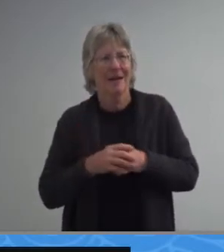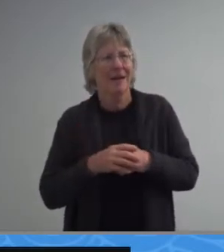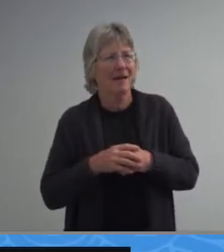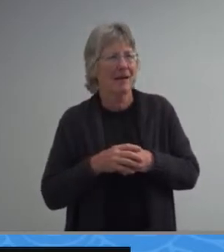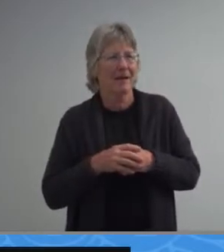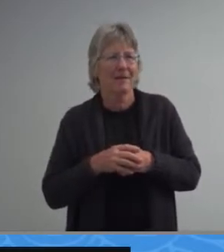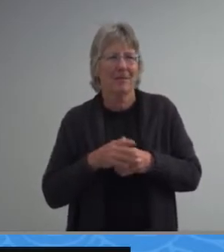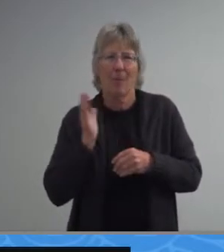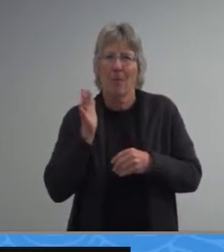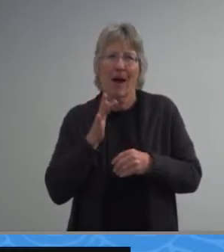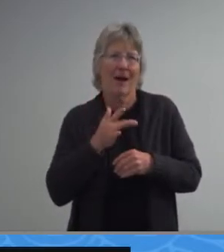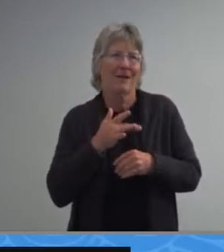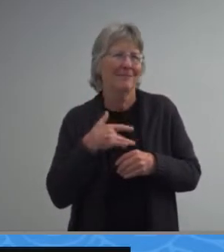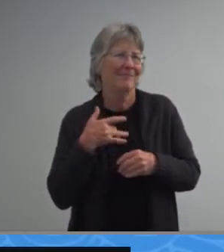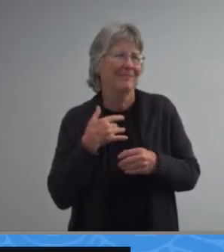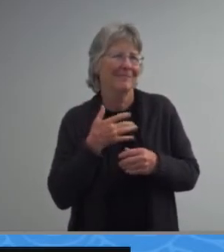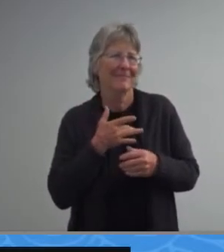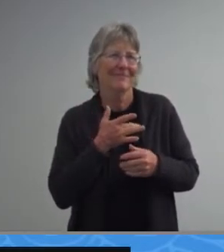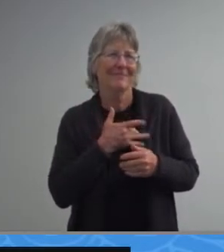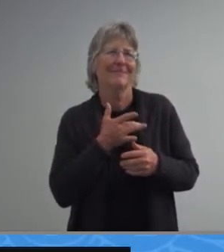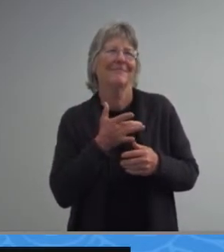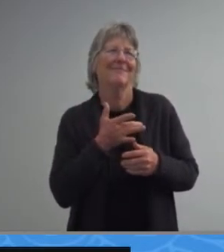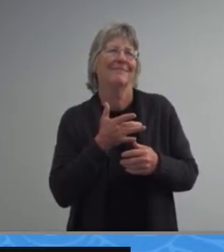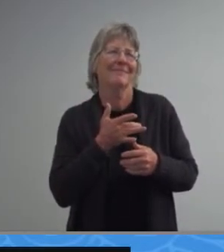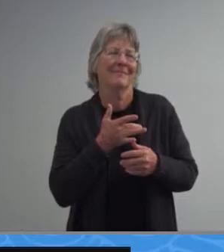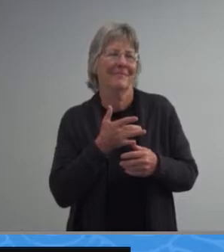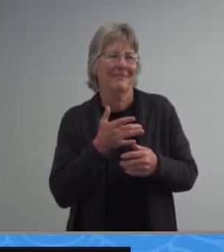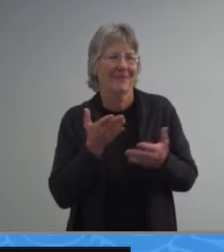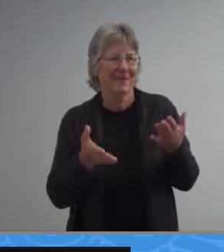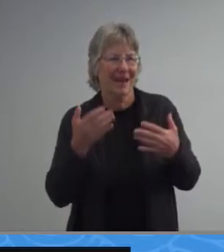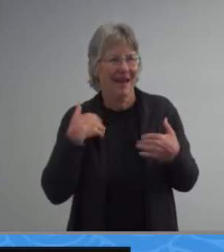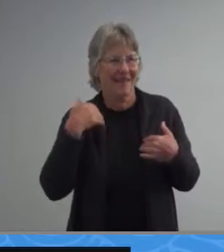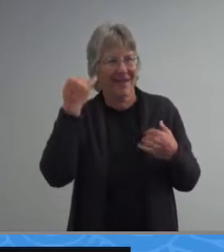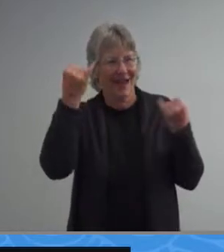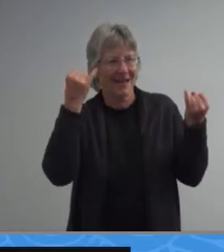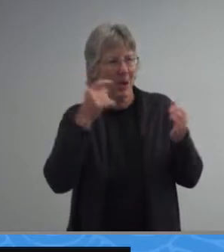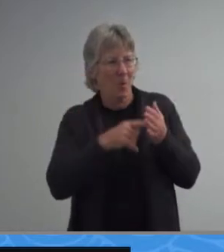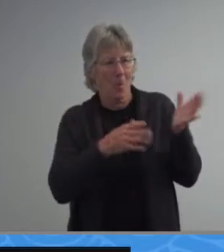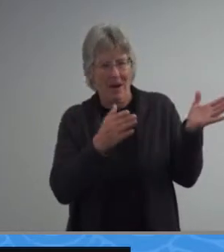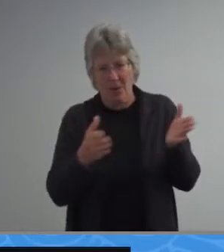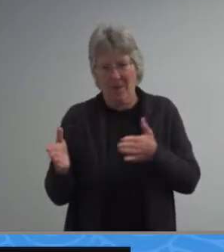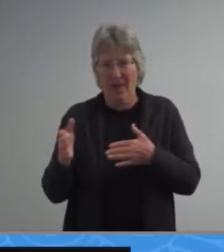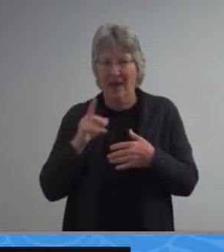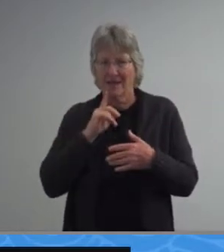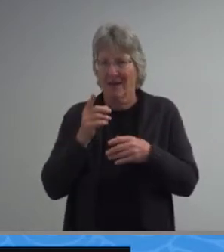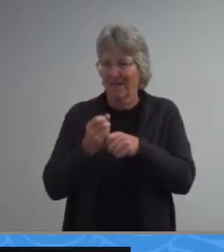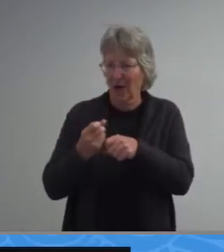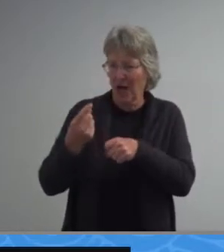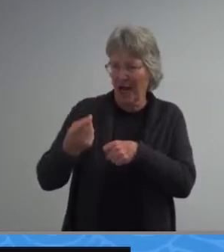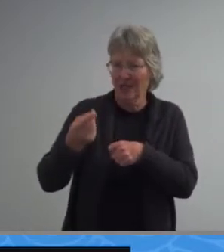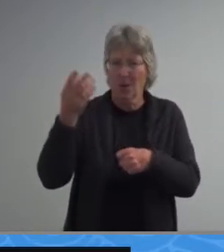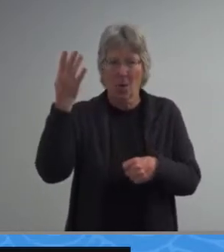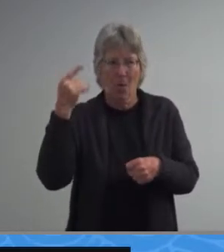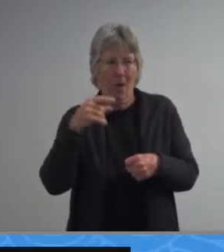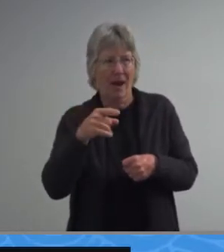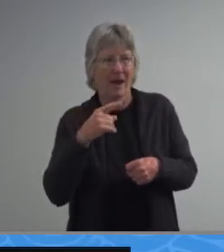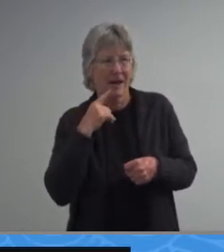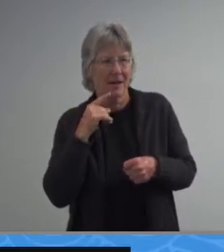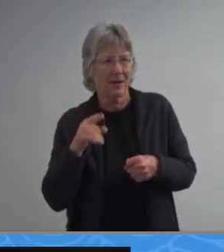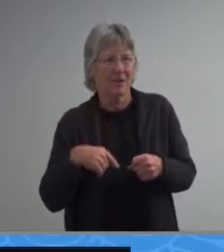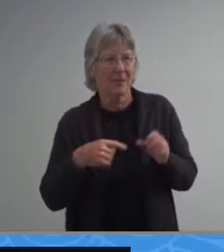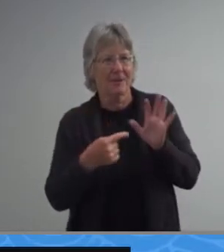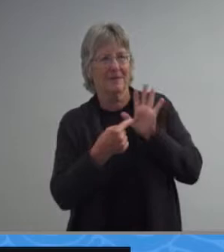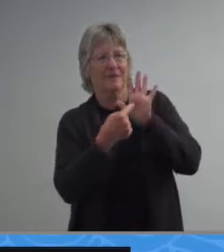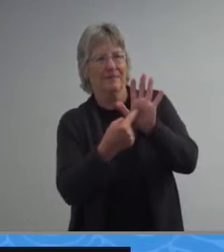very heartwarming and touching now we kind of have an idea of what your plans are for next year because you've been featured